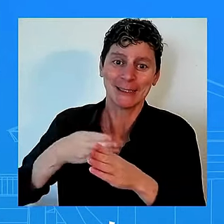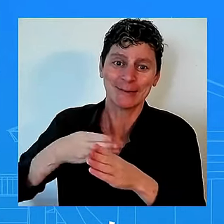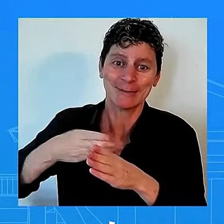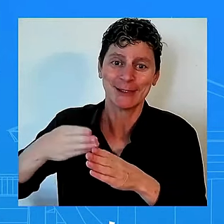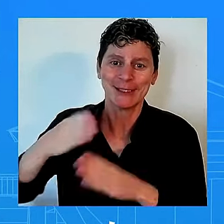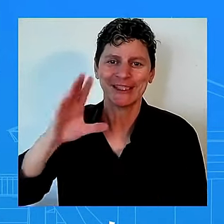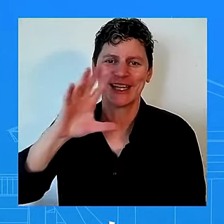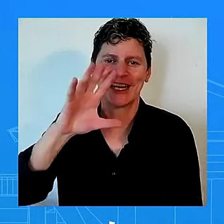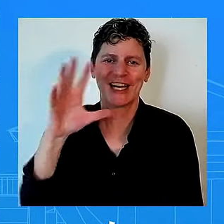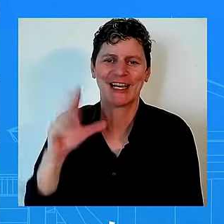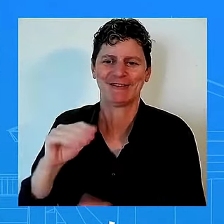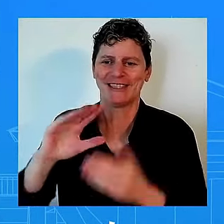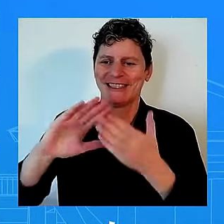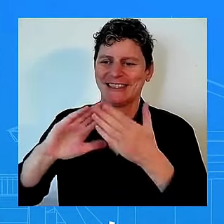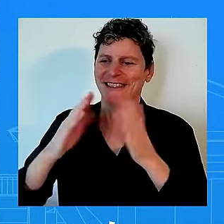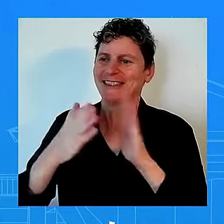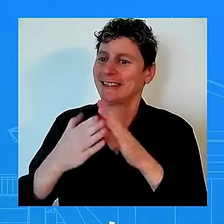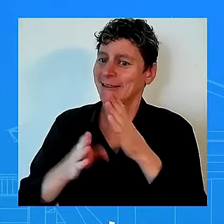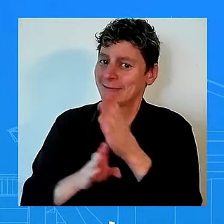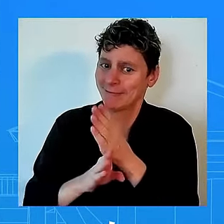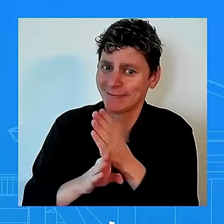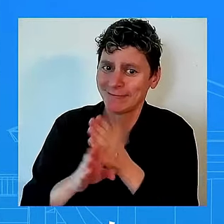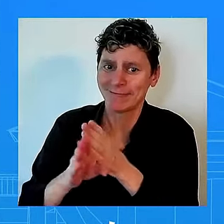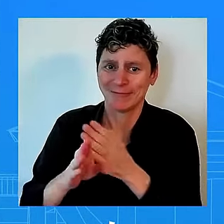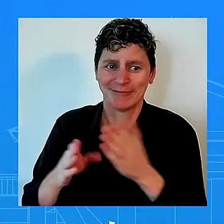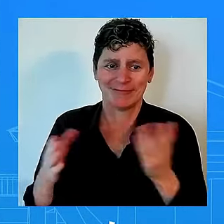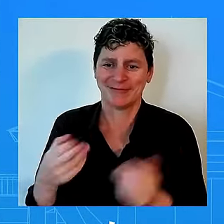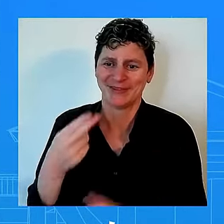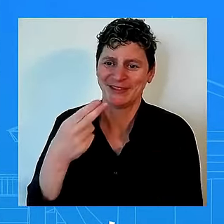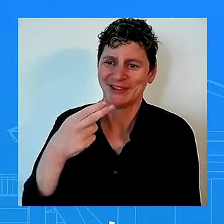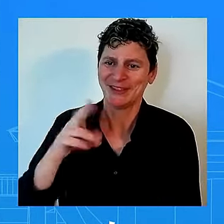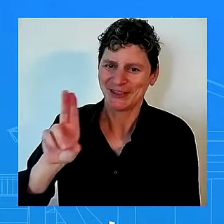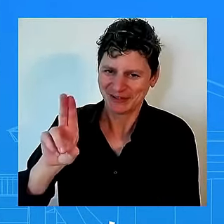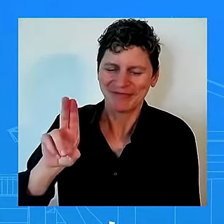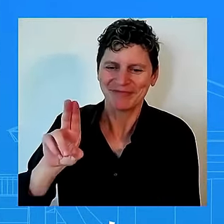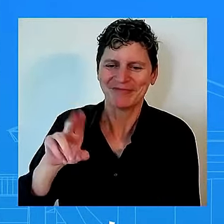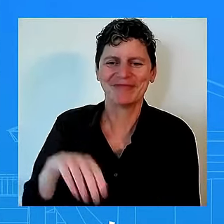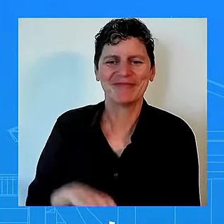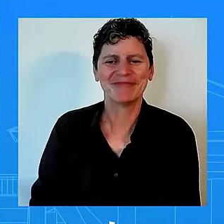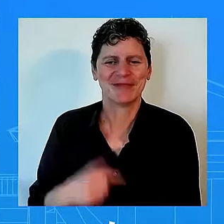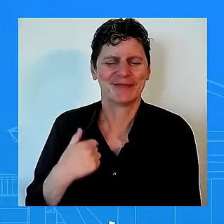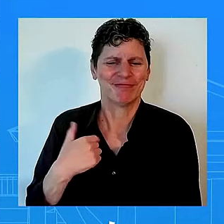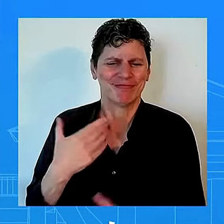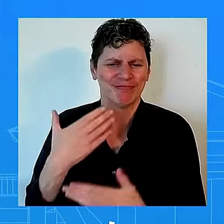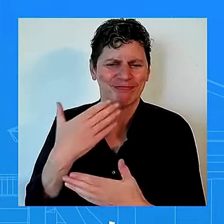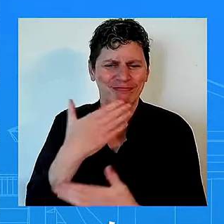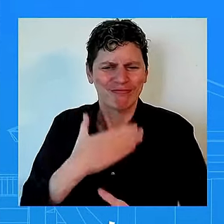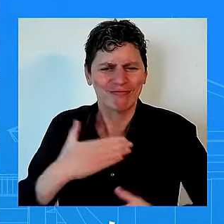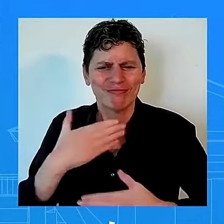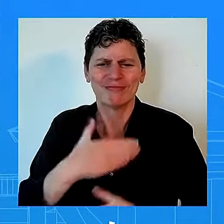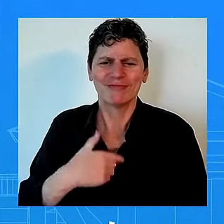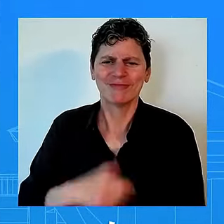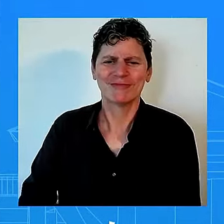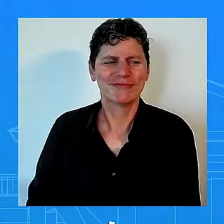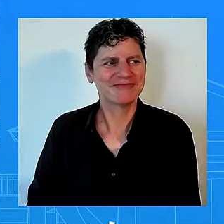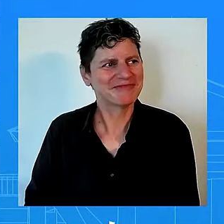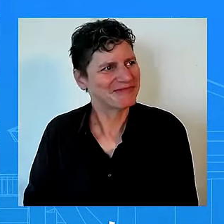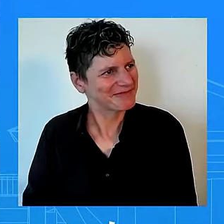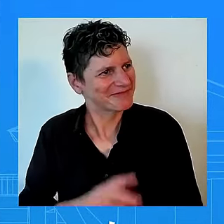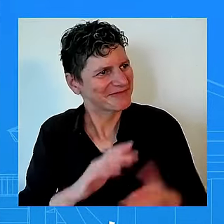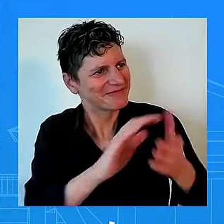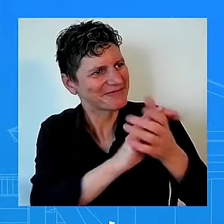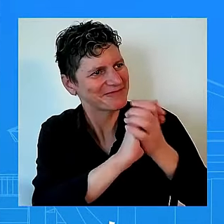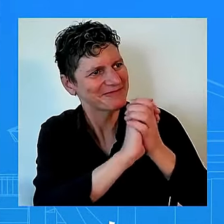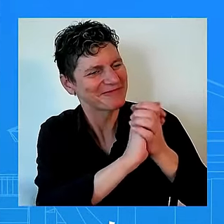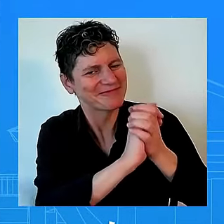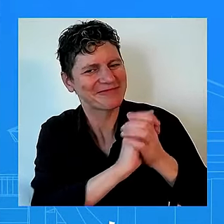again thank you thank you um i just wanted to go back to the event held today on the south lawn why was it important for the